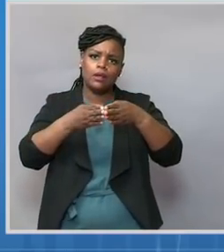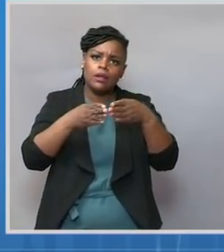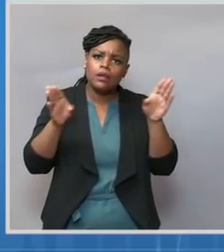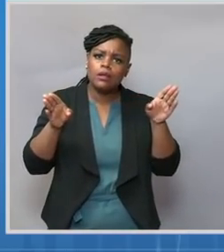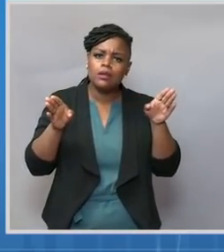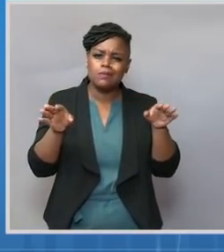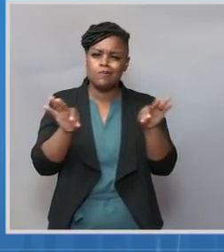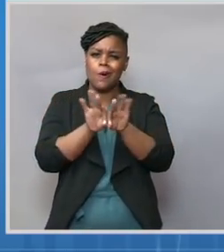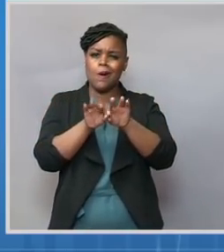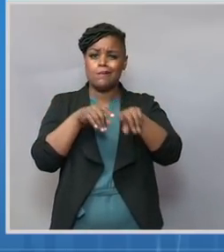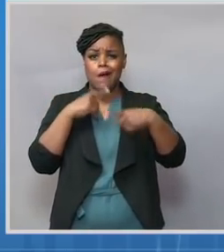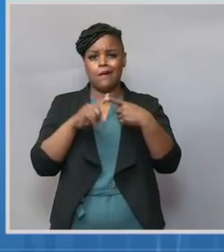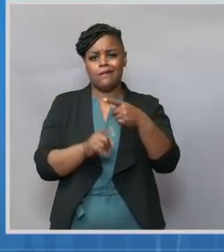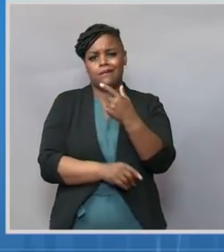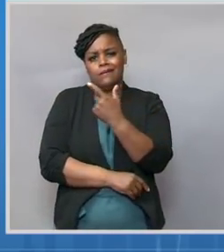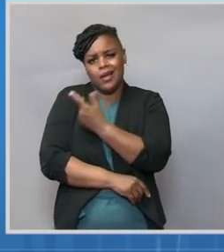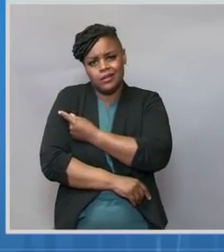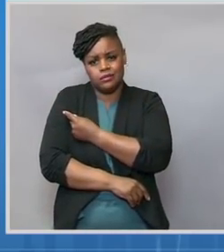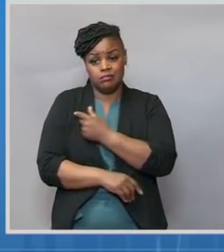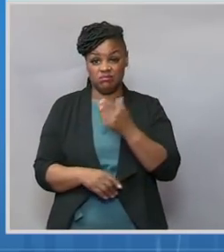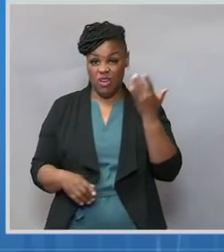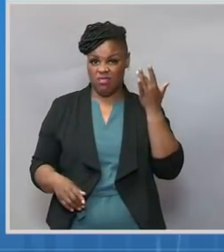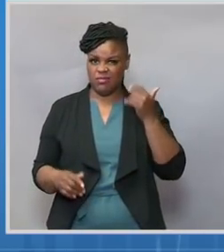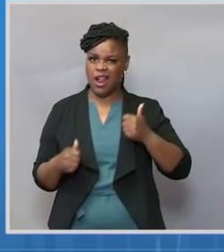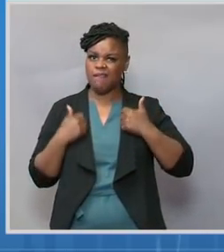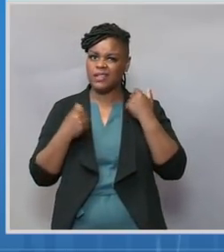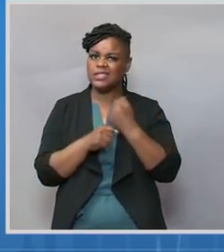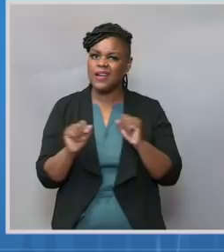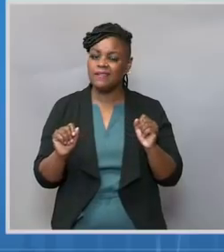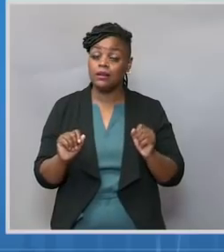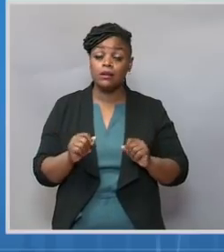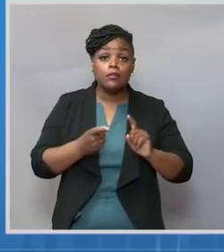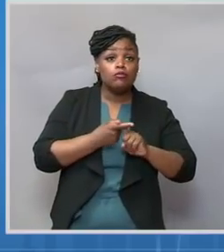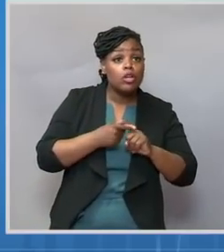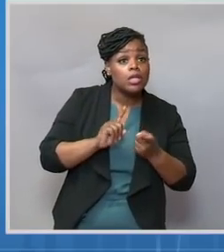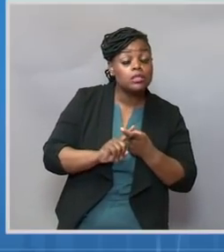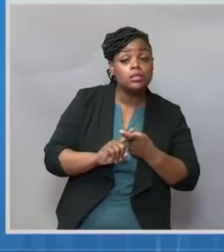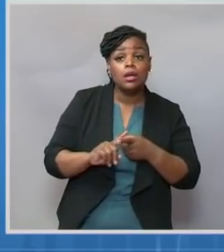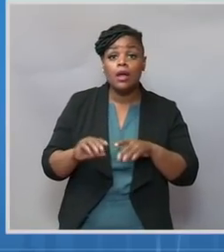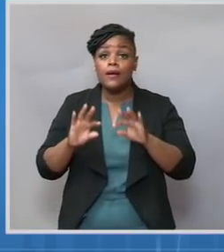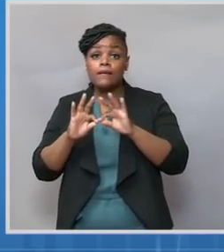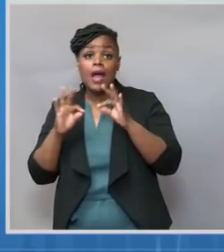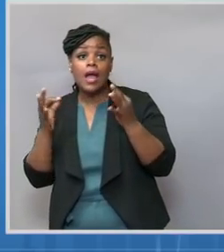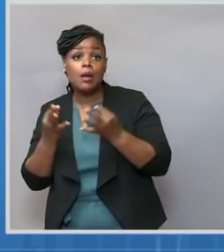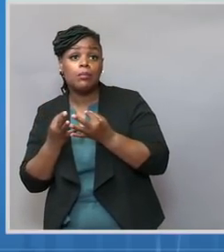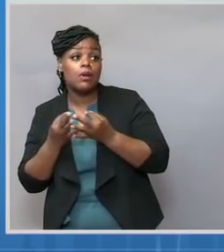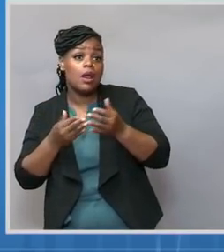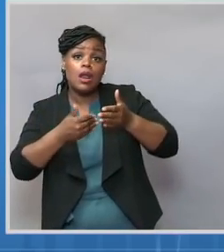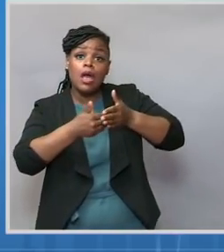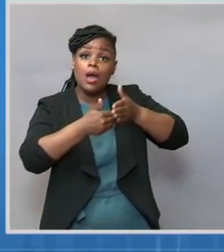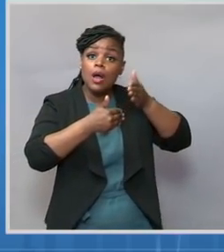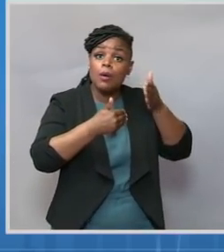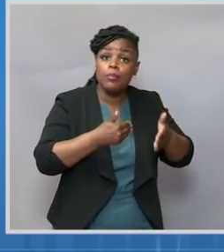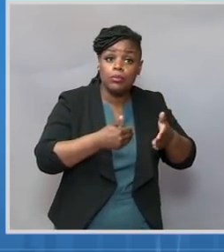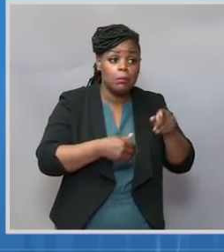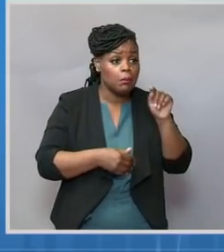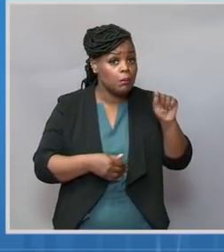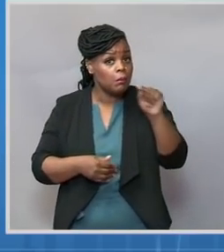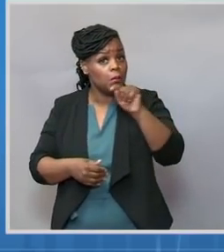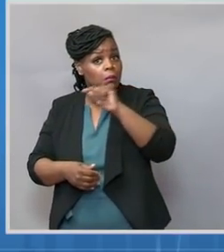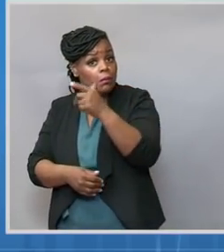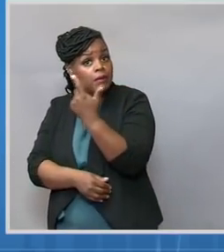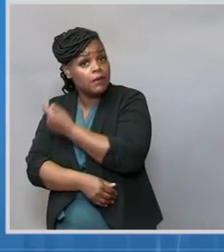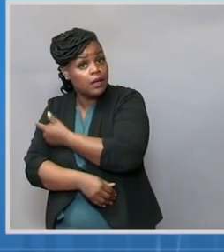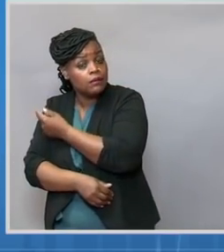As Americans have seen their friends, family, and neighbors get vaccinated, confidence has increased. And over the coming